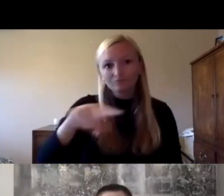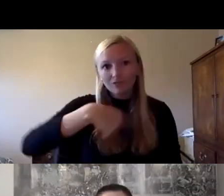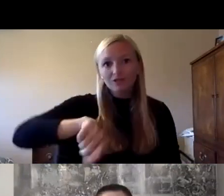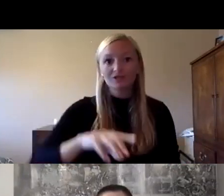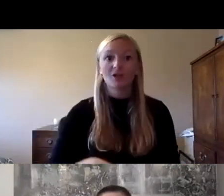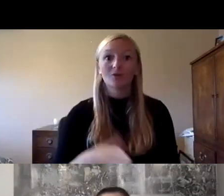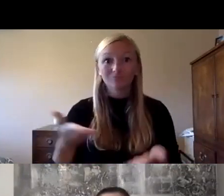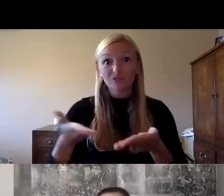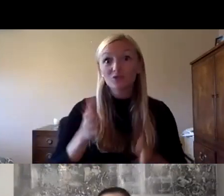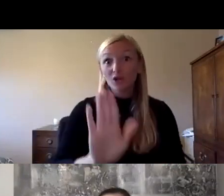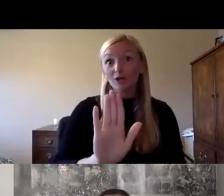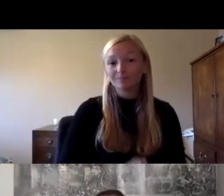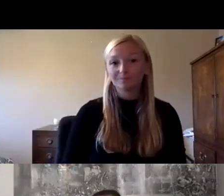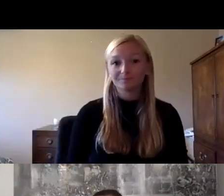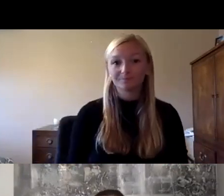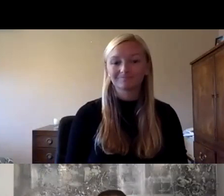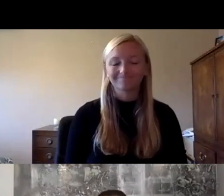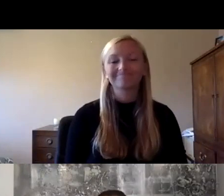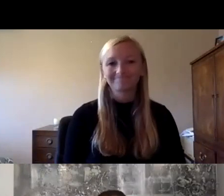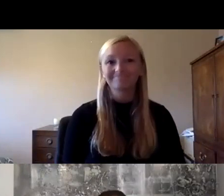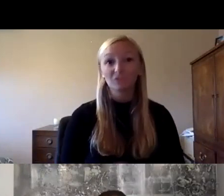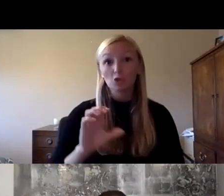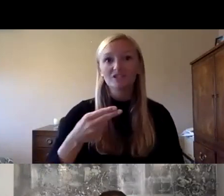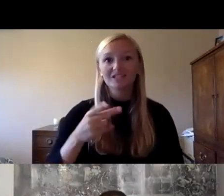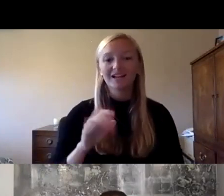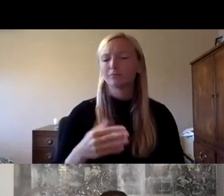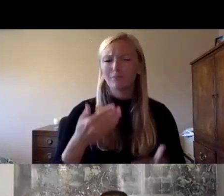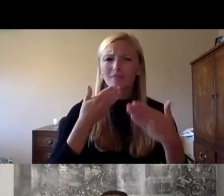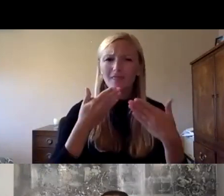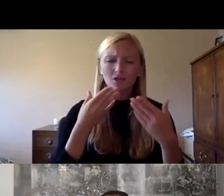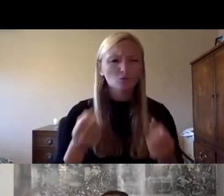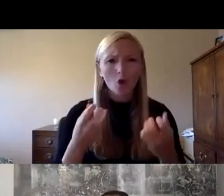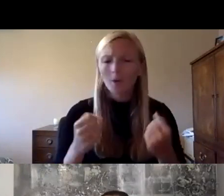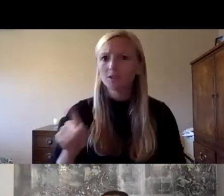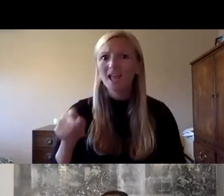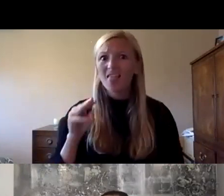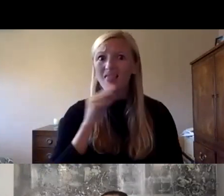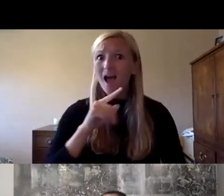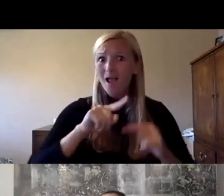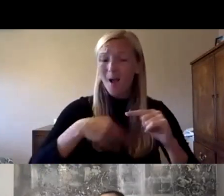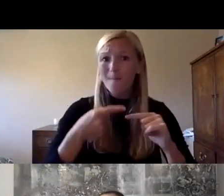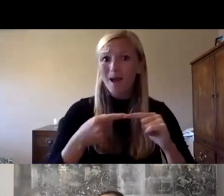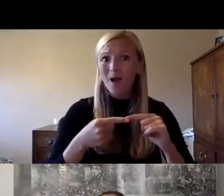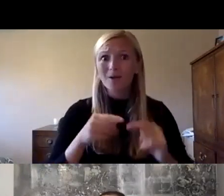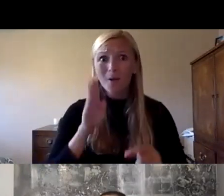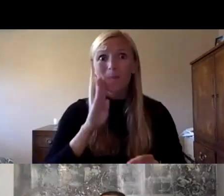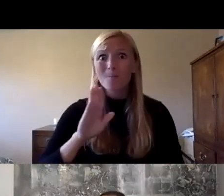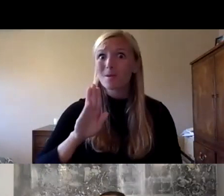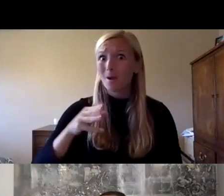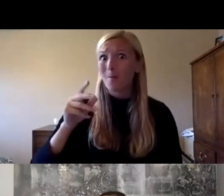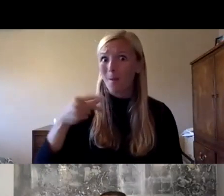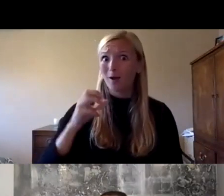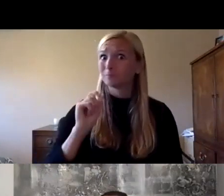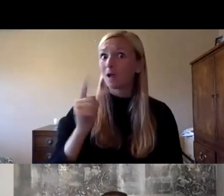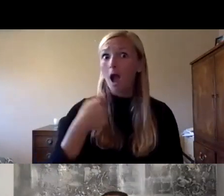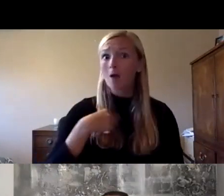thank you very much bob he's lying about the beer pong by the way i'm really bad at it